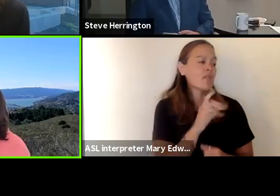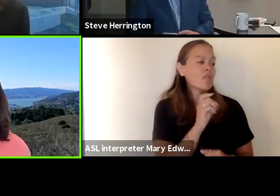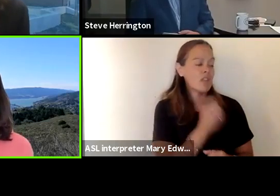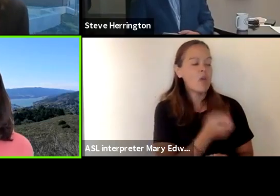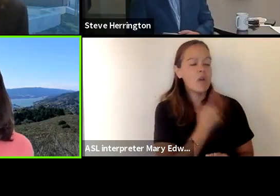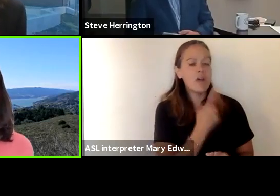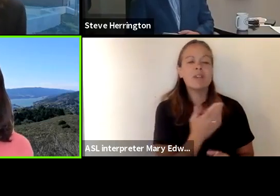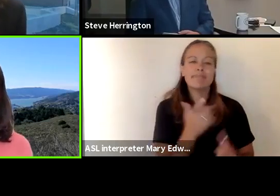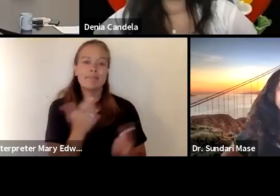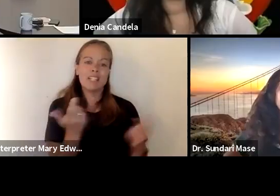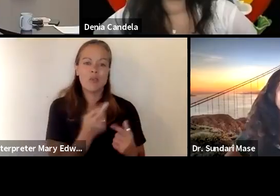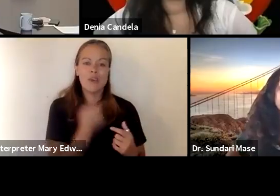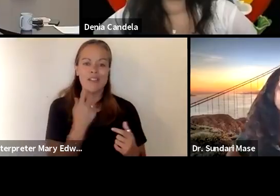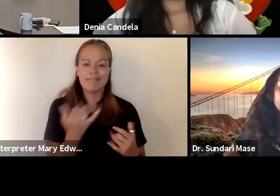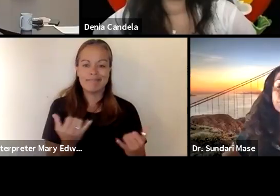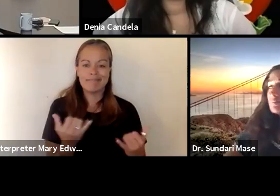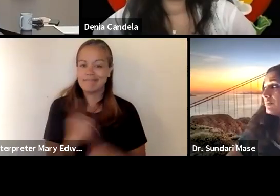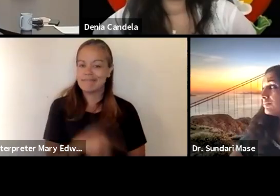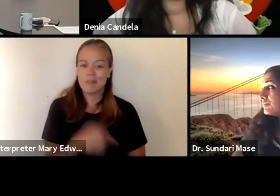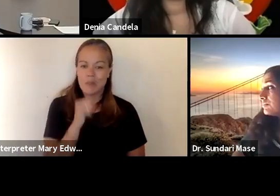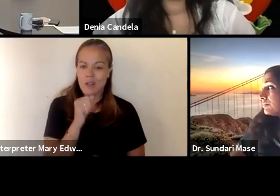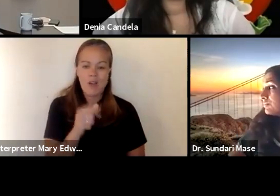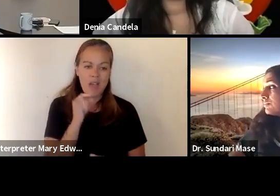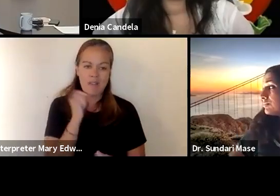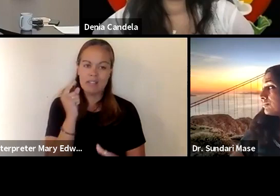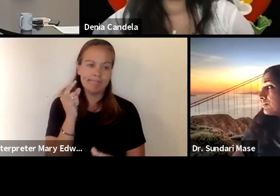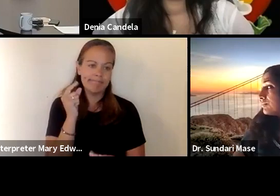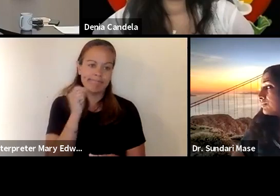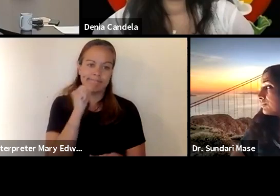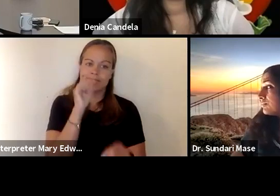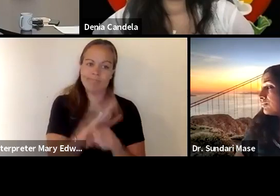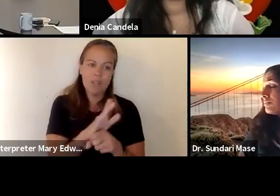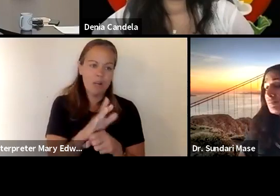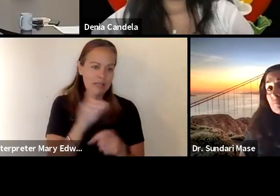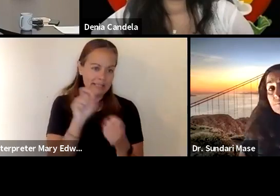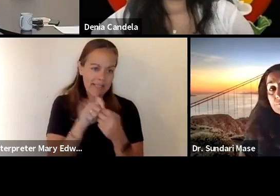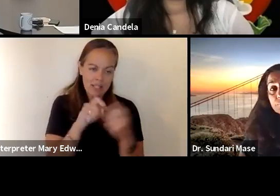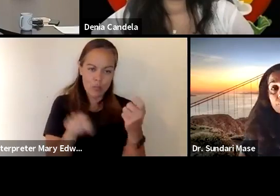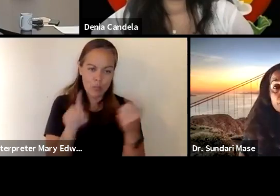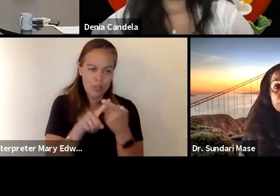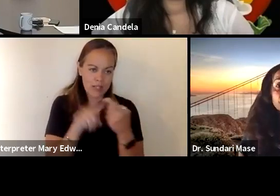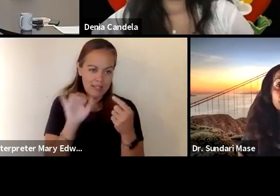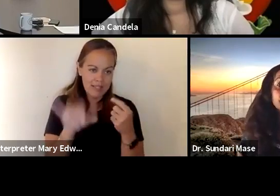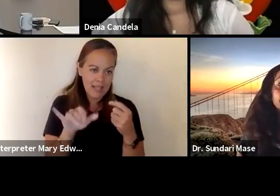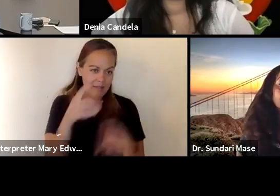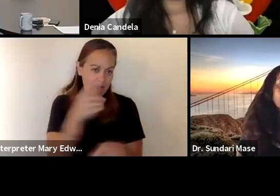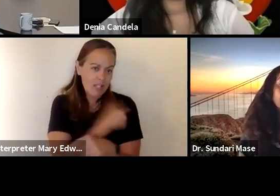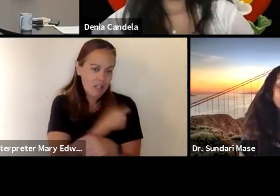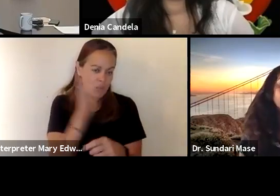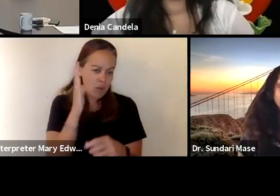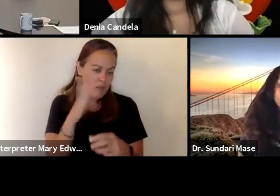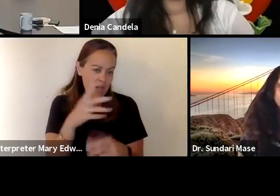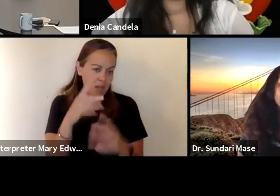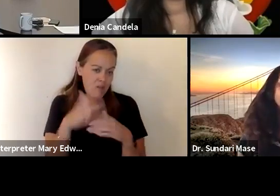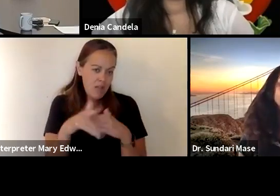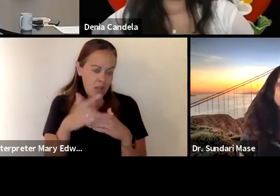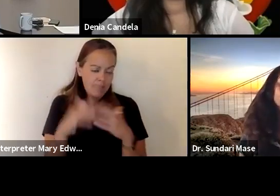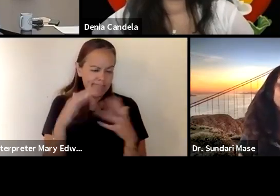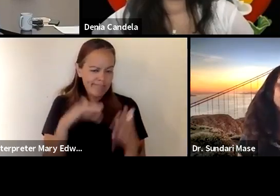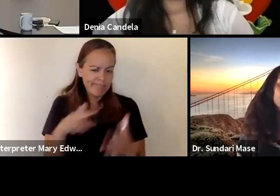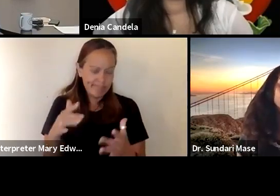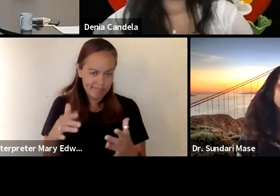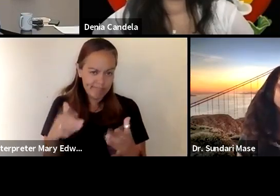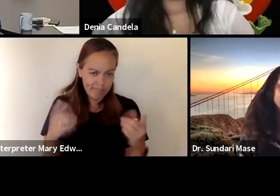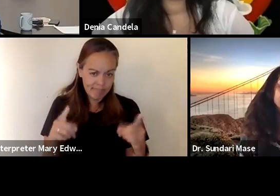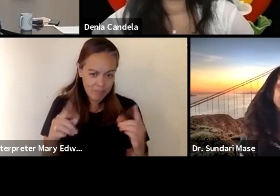it's a big question these days we don't have any guarantee as to exactly when it's going to be available we do know that uh studies are underway and